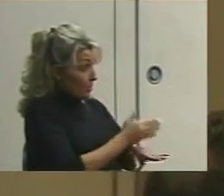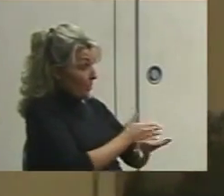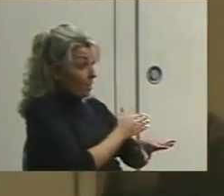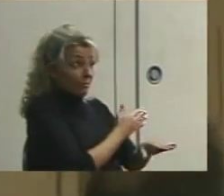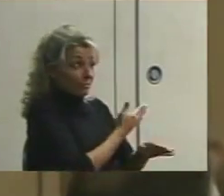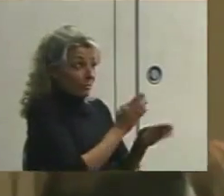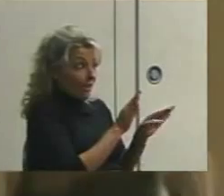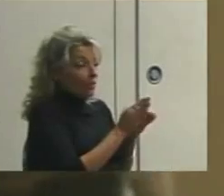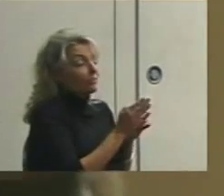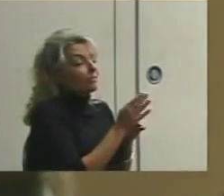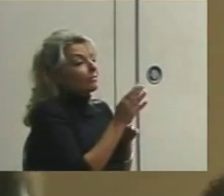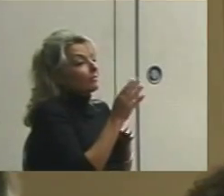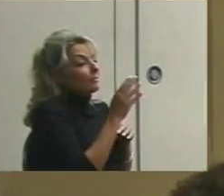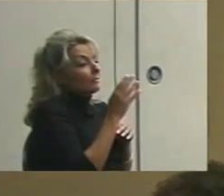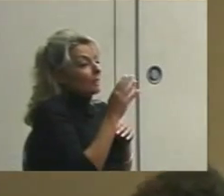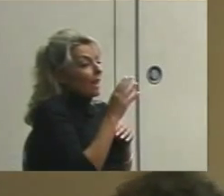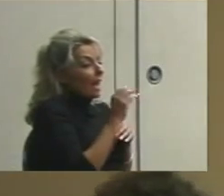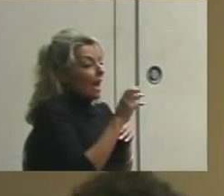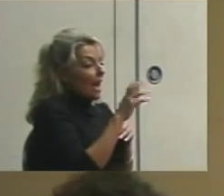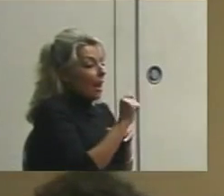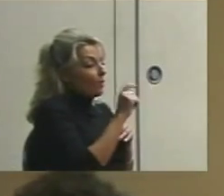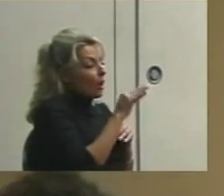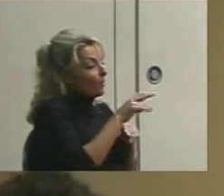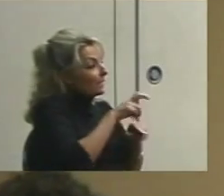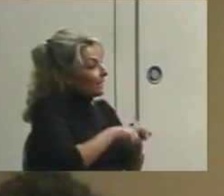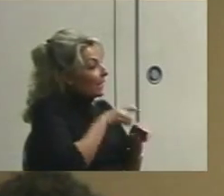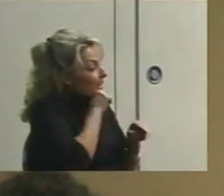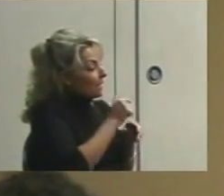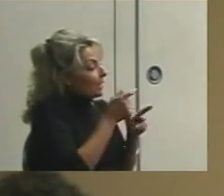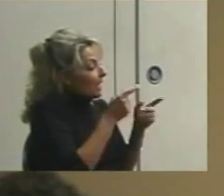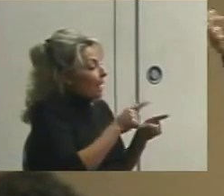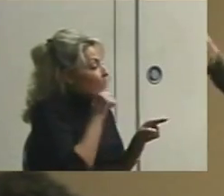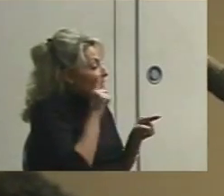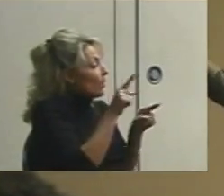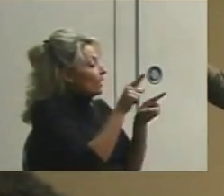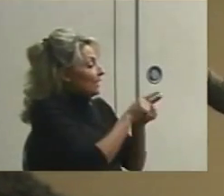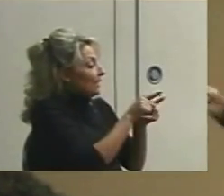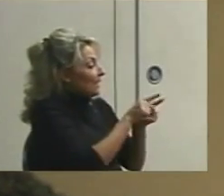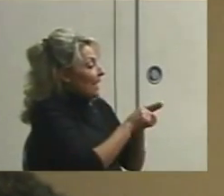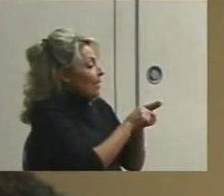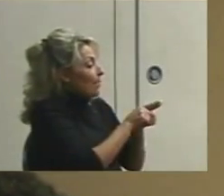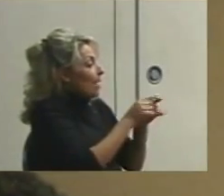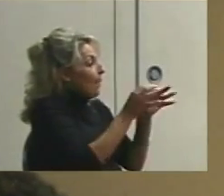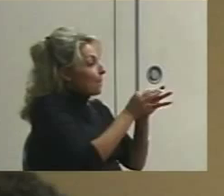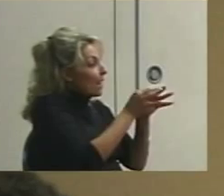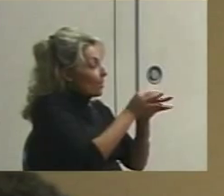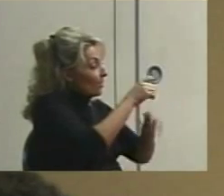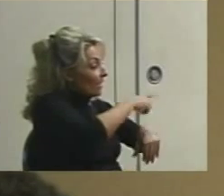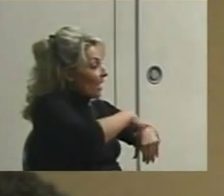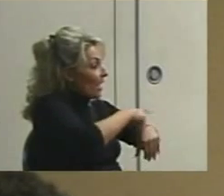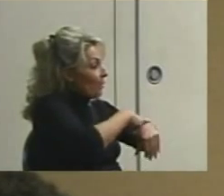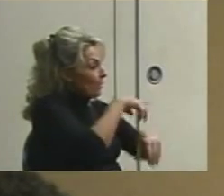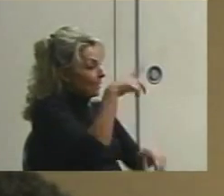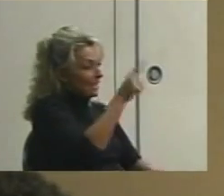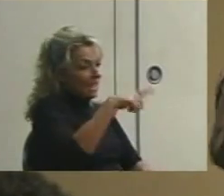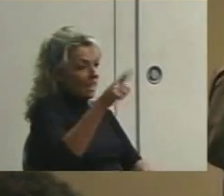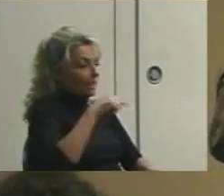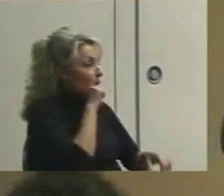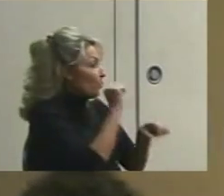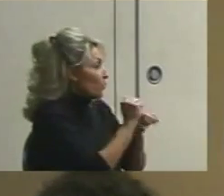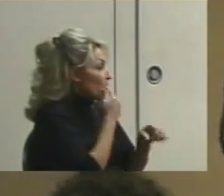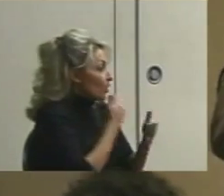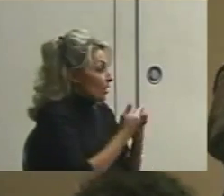Because out of seat does not always occur for the same length of time, tallies don't work very well.